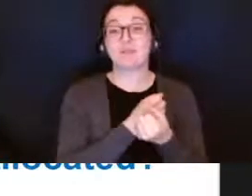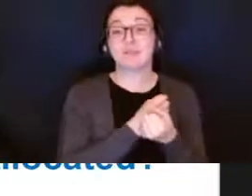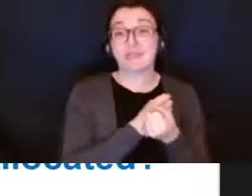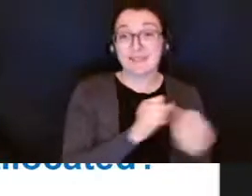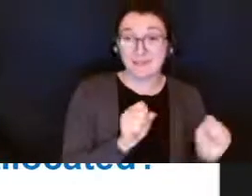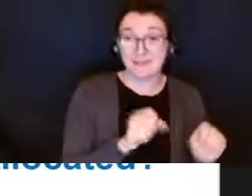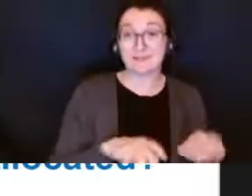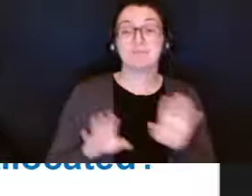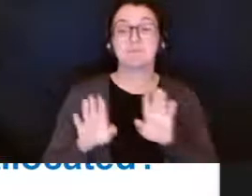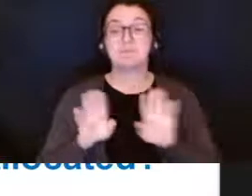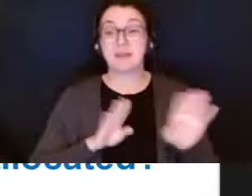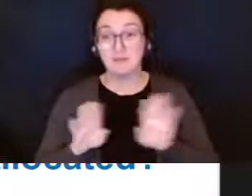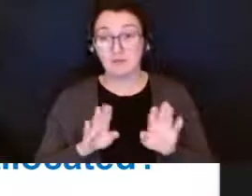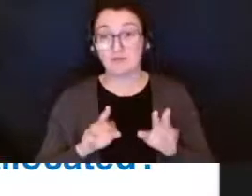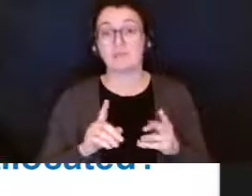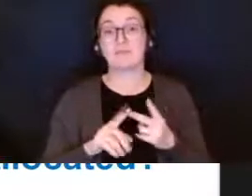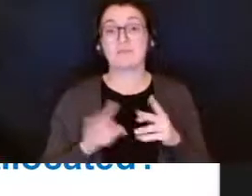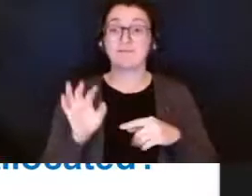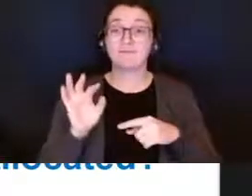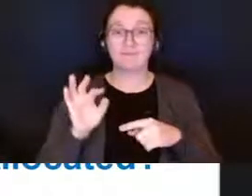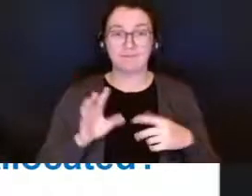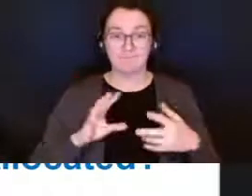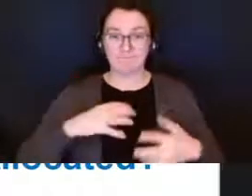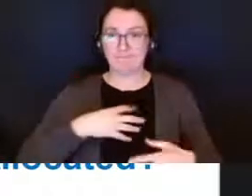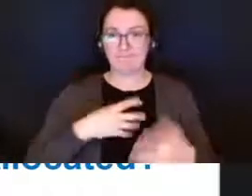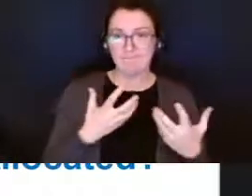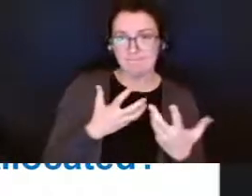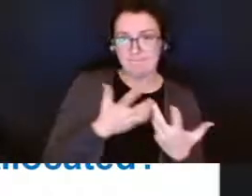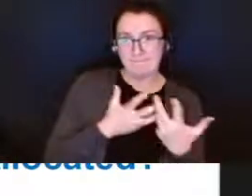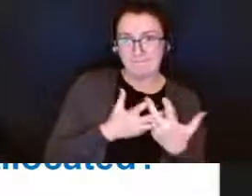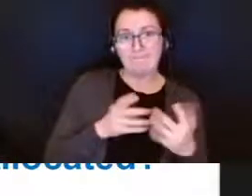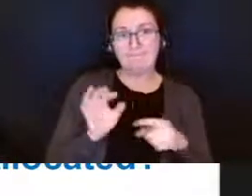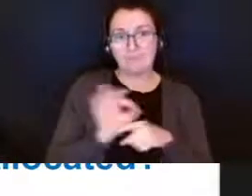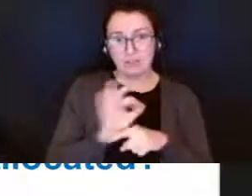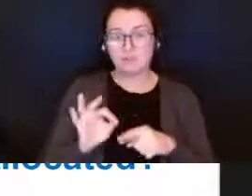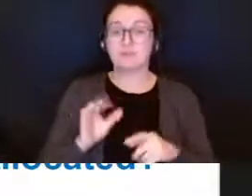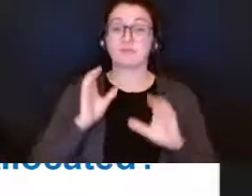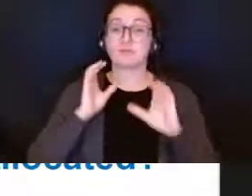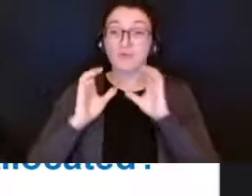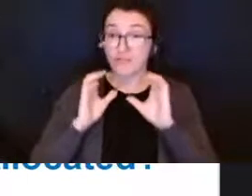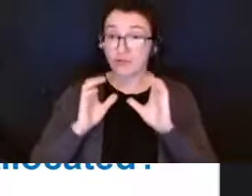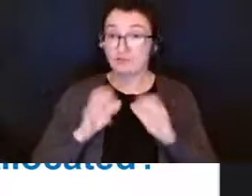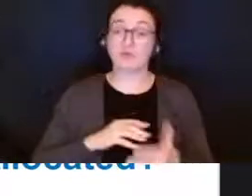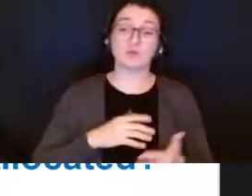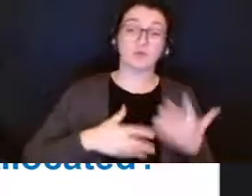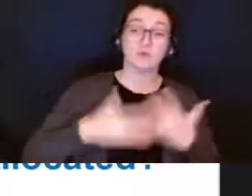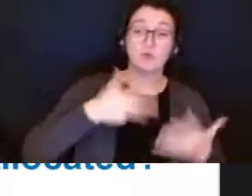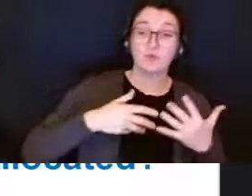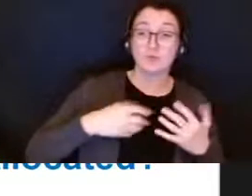functioning communication social emotional educational and academics